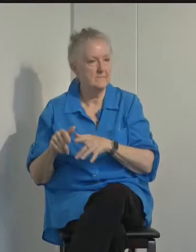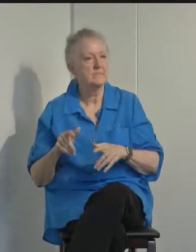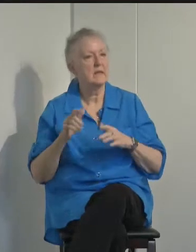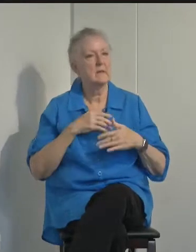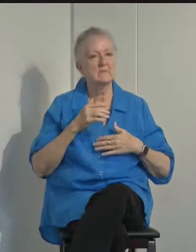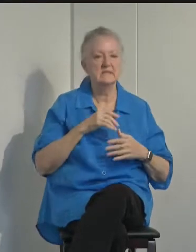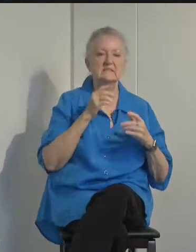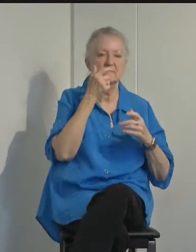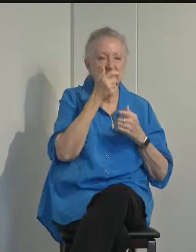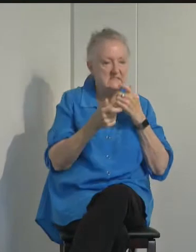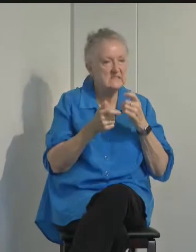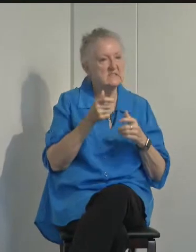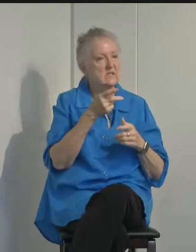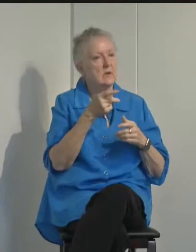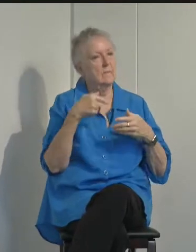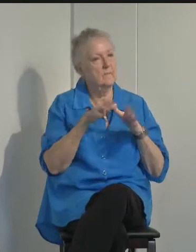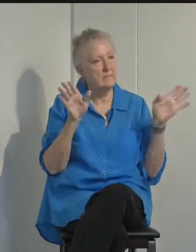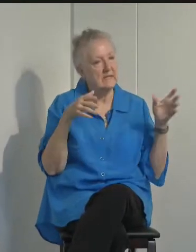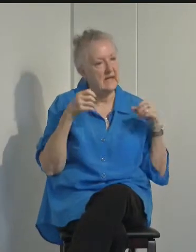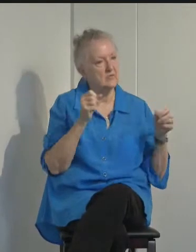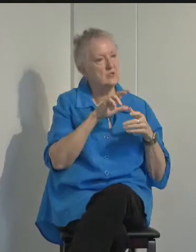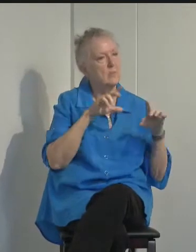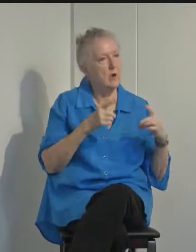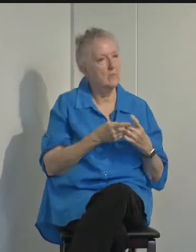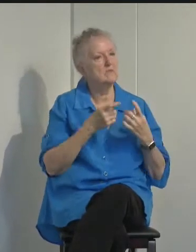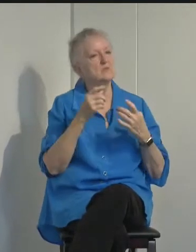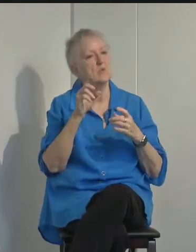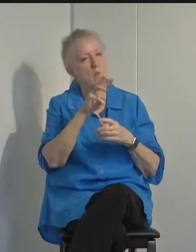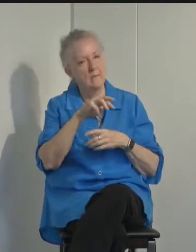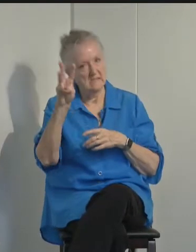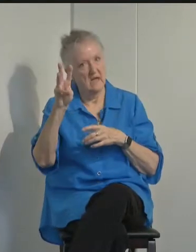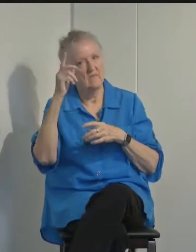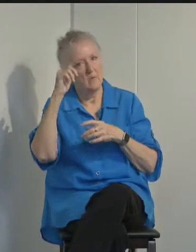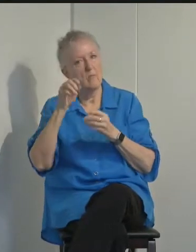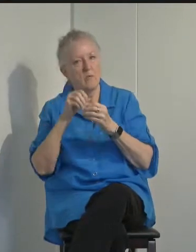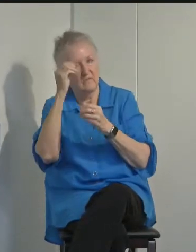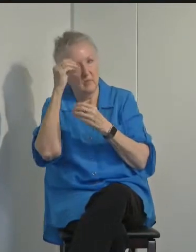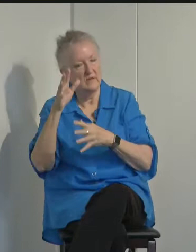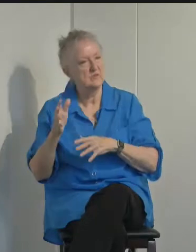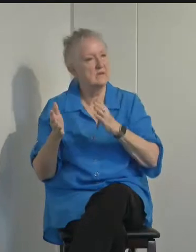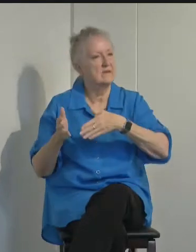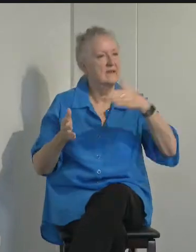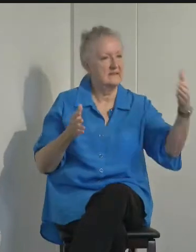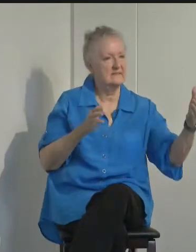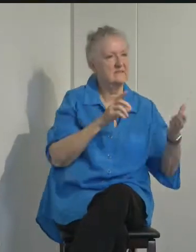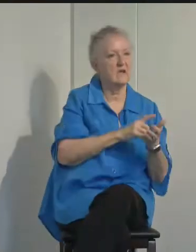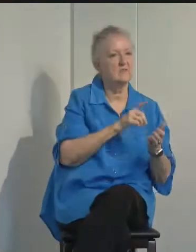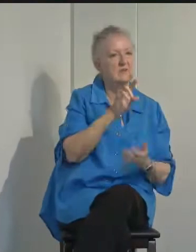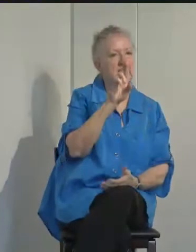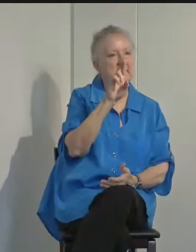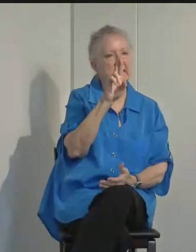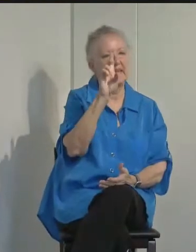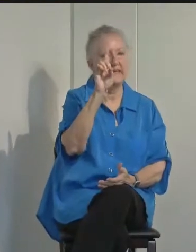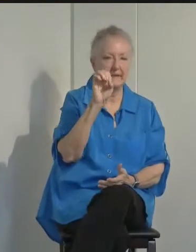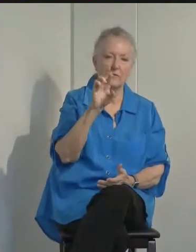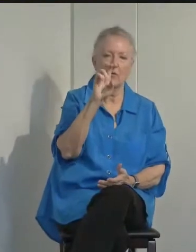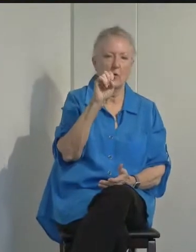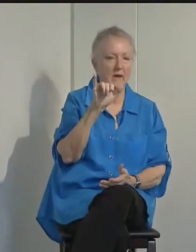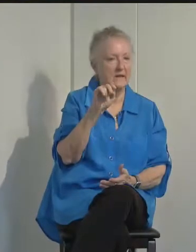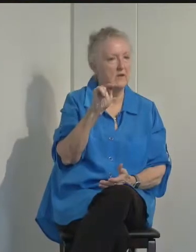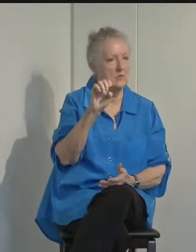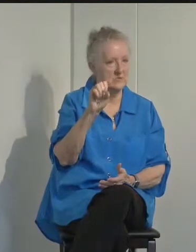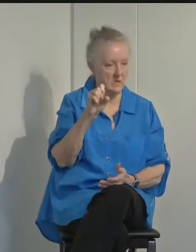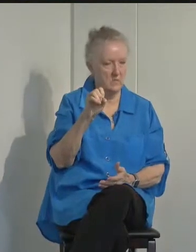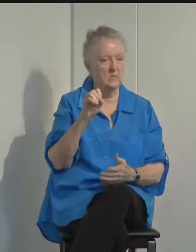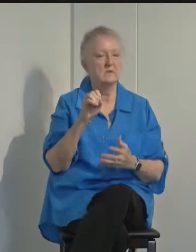Department's website. Next, have Dr. Vonda Reynoso, Director of the County's Department of Public Health. Thank